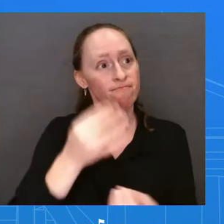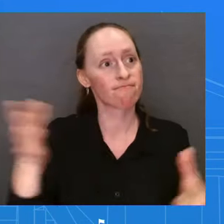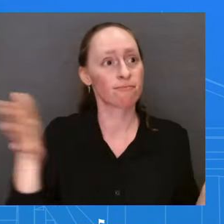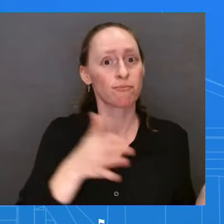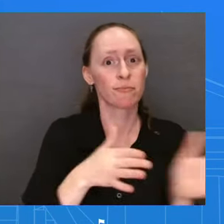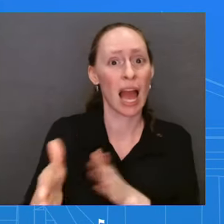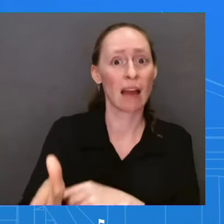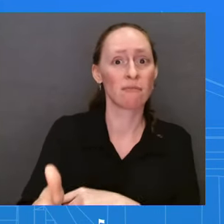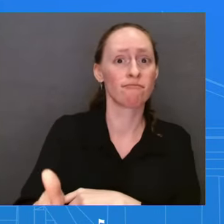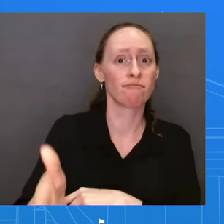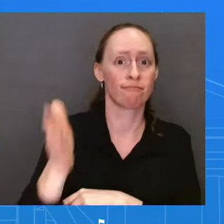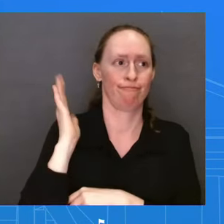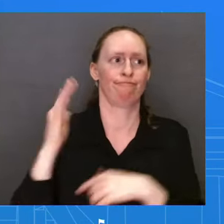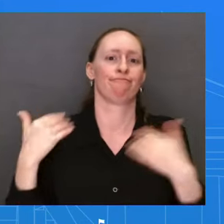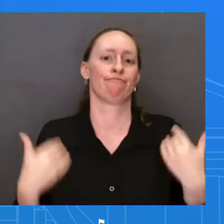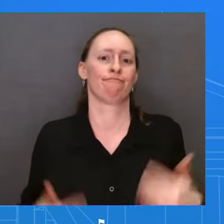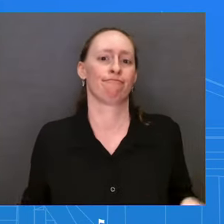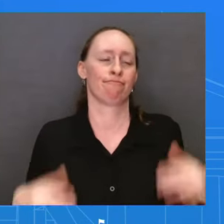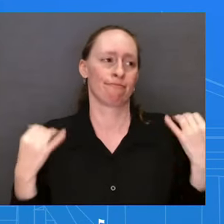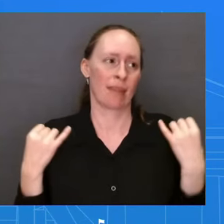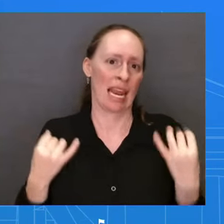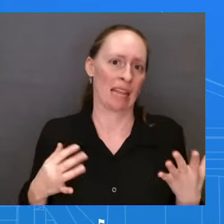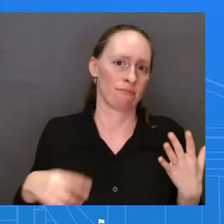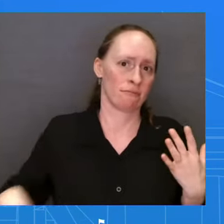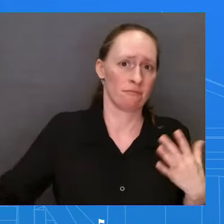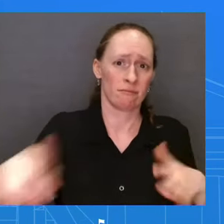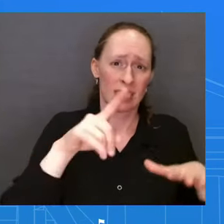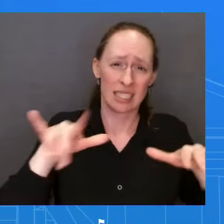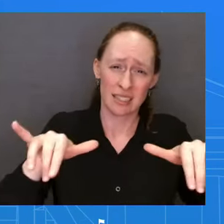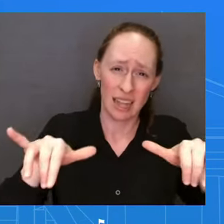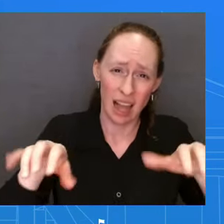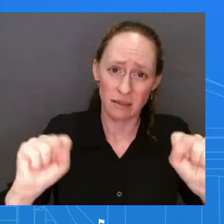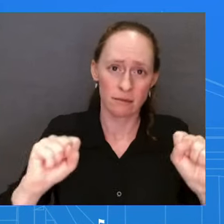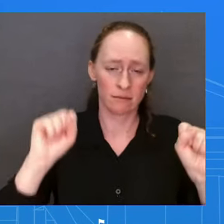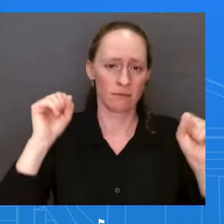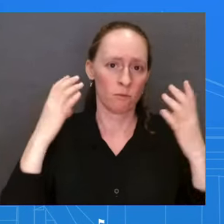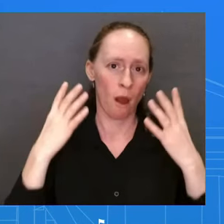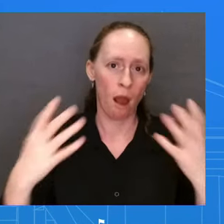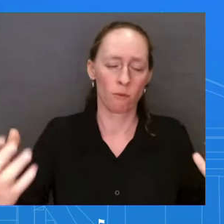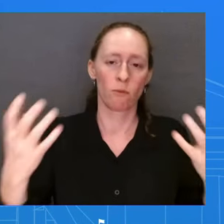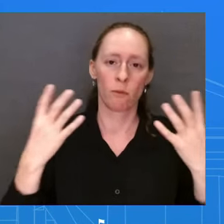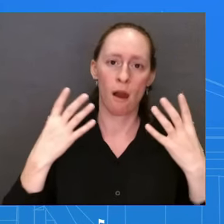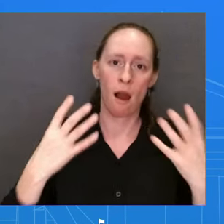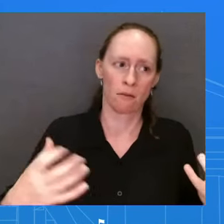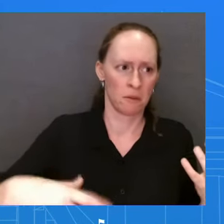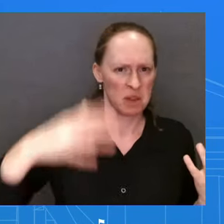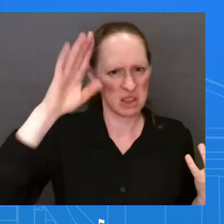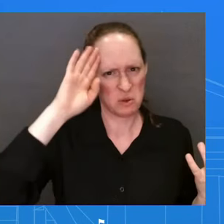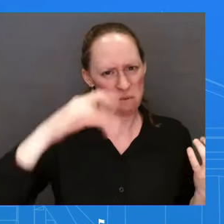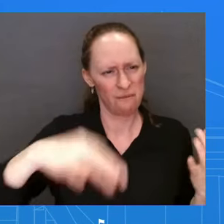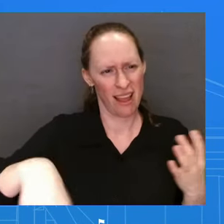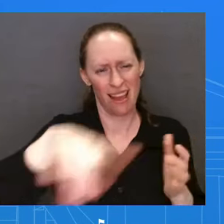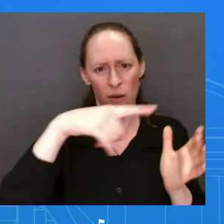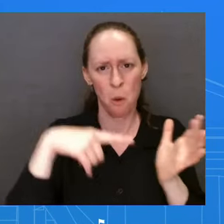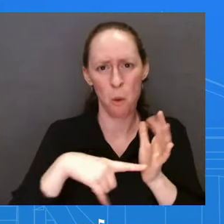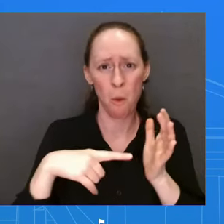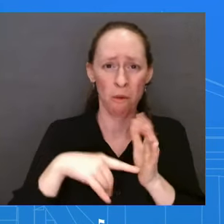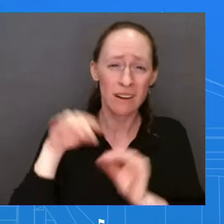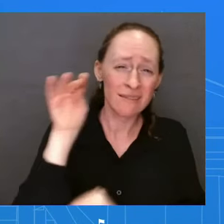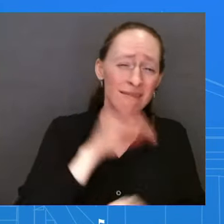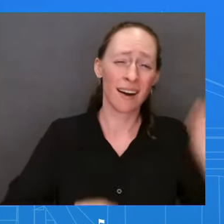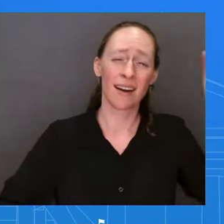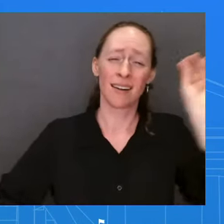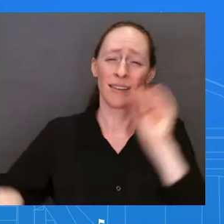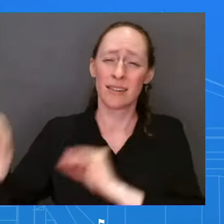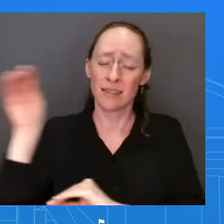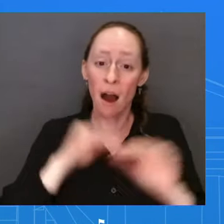bit more breathing room coming out of this pandemic. And in the face of that, we saw Republican lawmakers in Congress and special